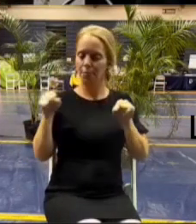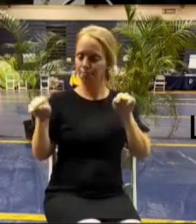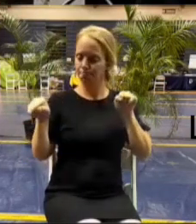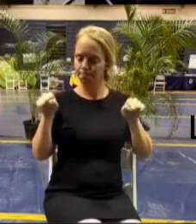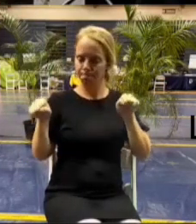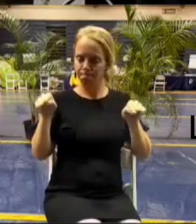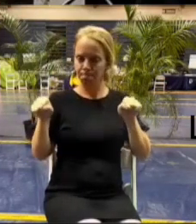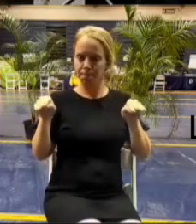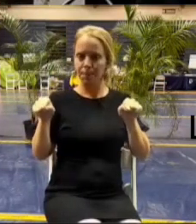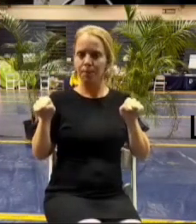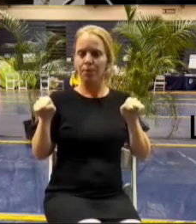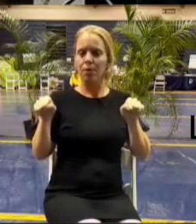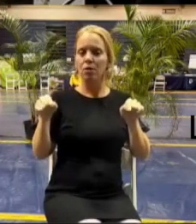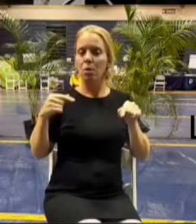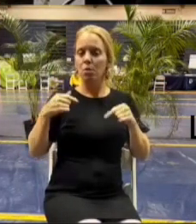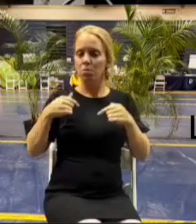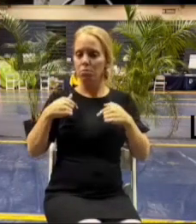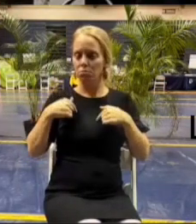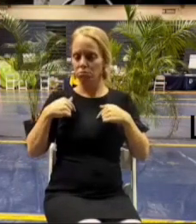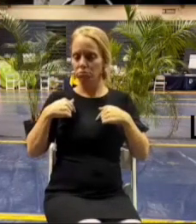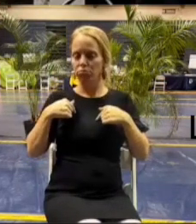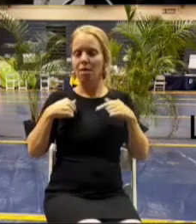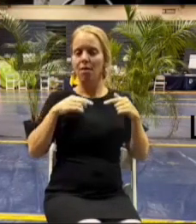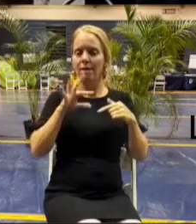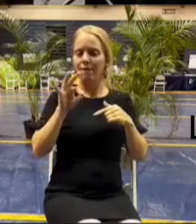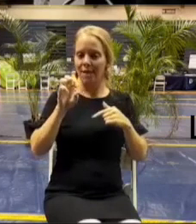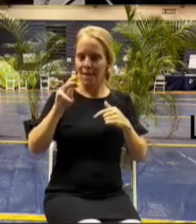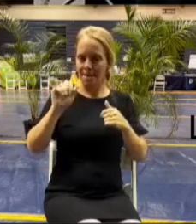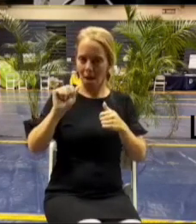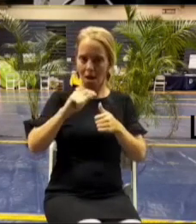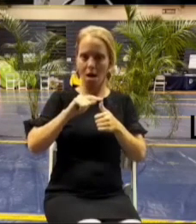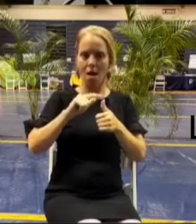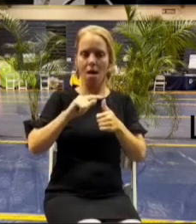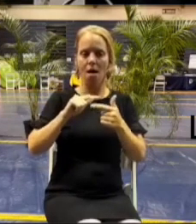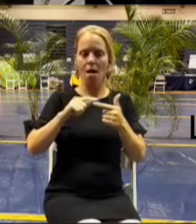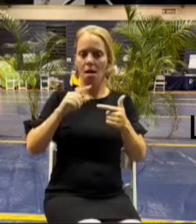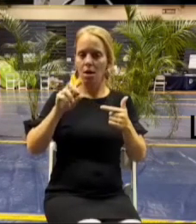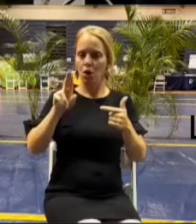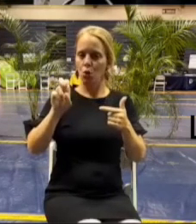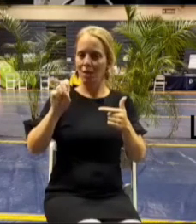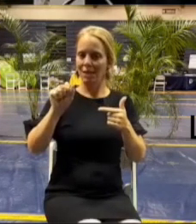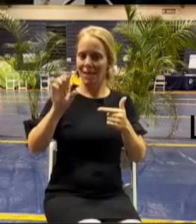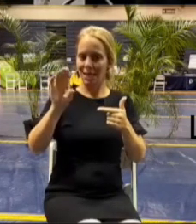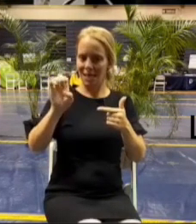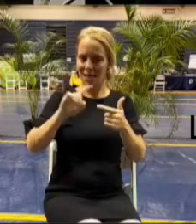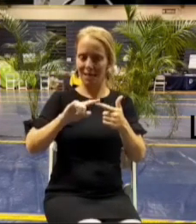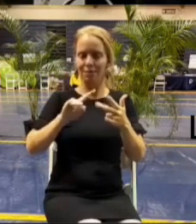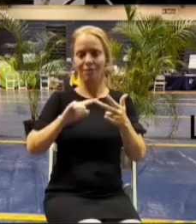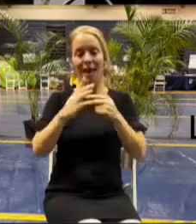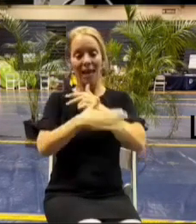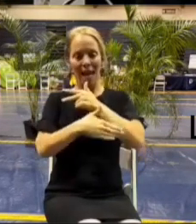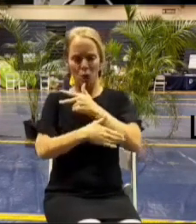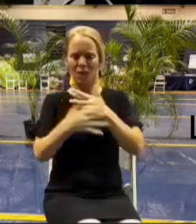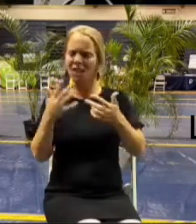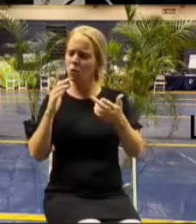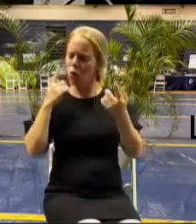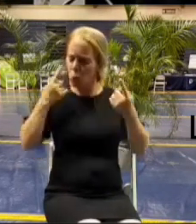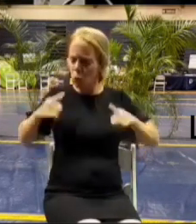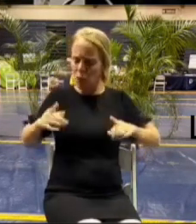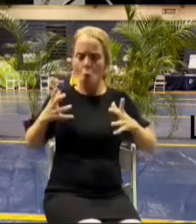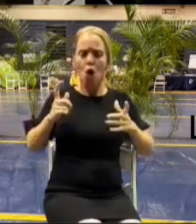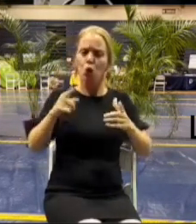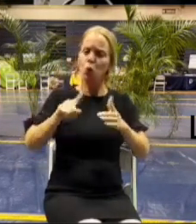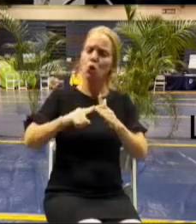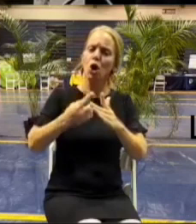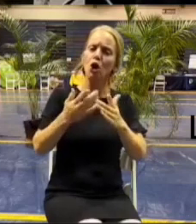agreed on and female agreed on for you to start the next phase of your life here in lahaina and we've done